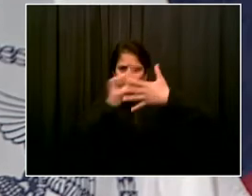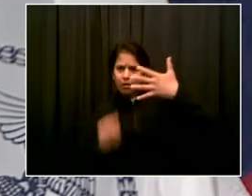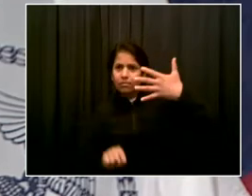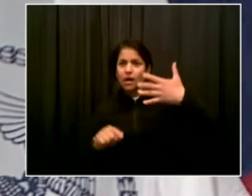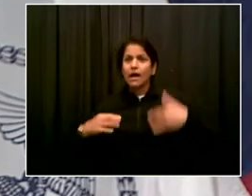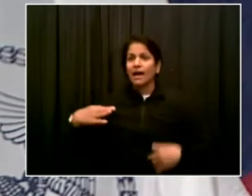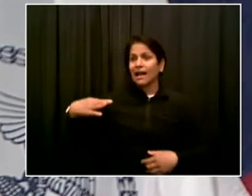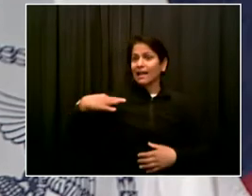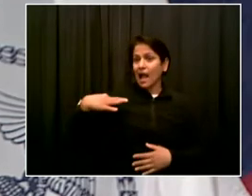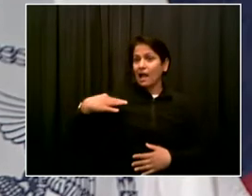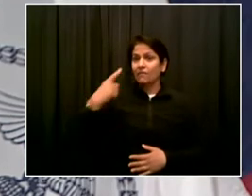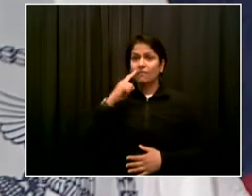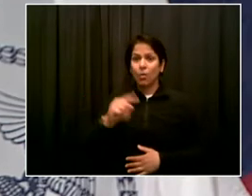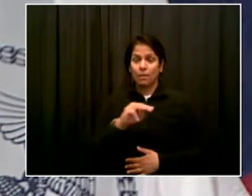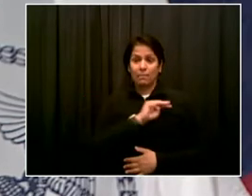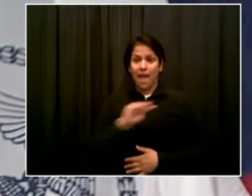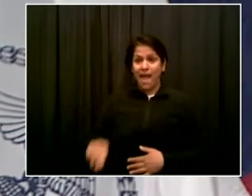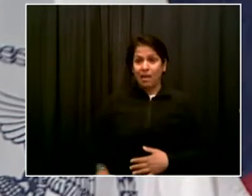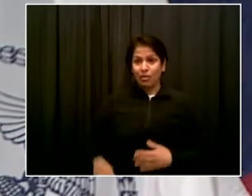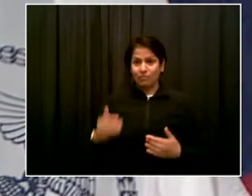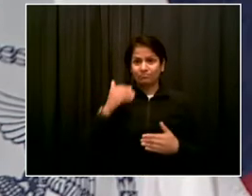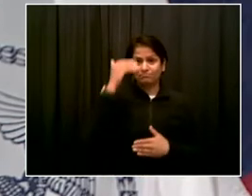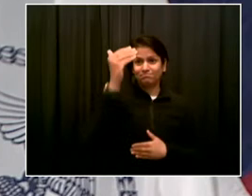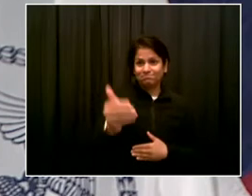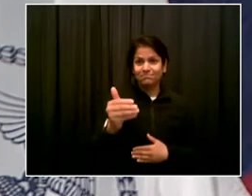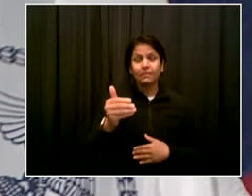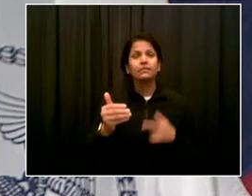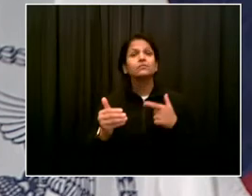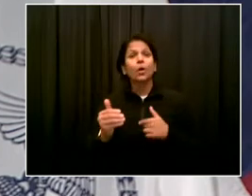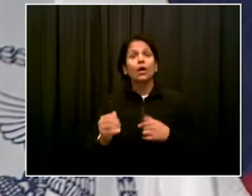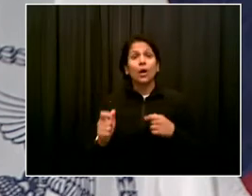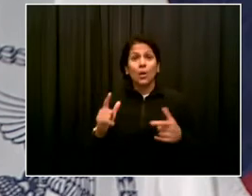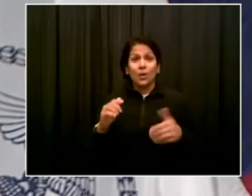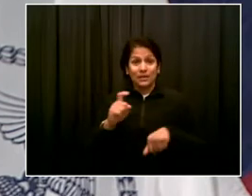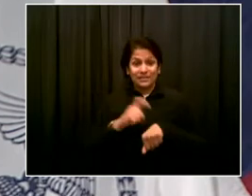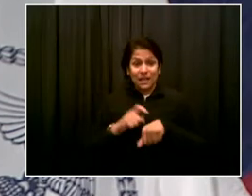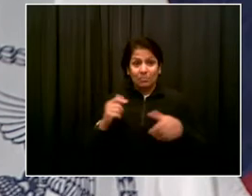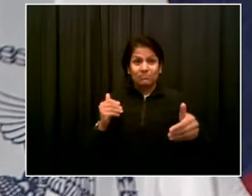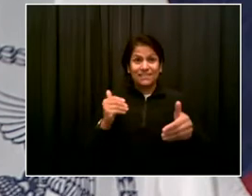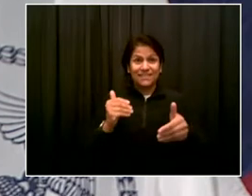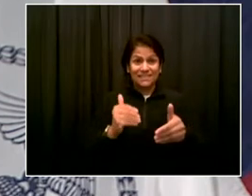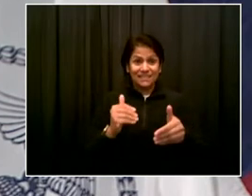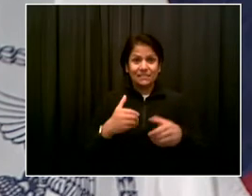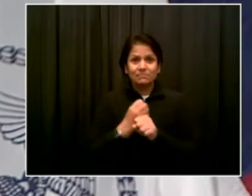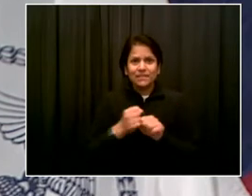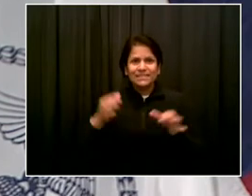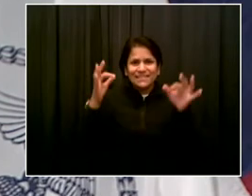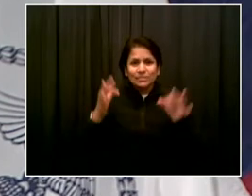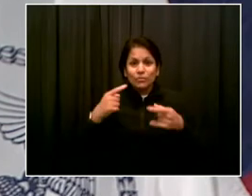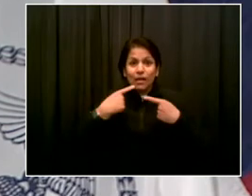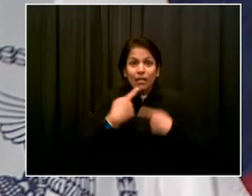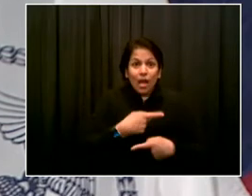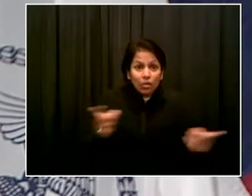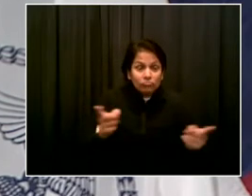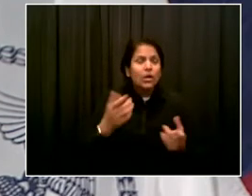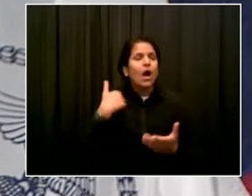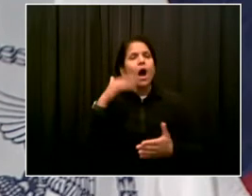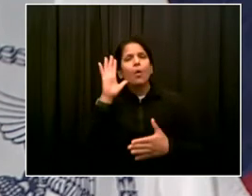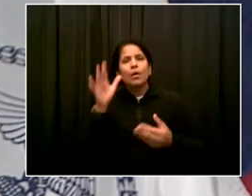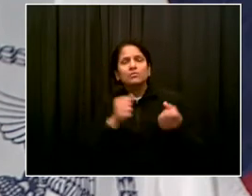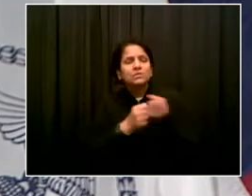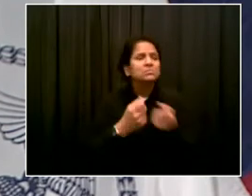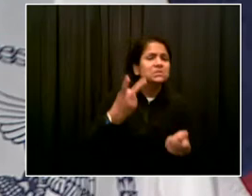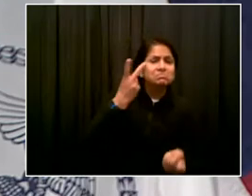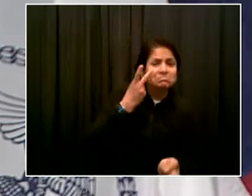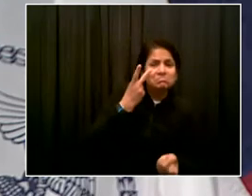I don't have an assumption yet. I'm watching very, very carefully. And I want to know who's going to be able to continue our recovery and